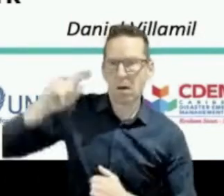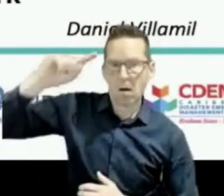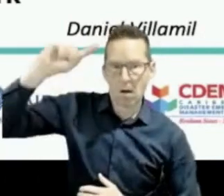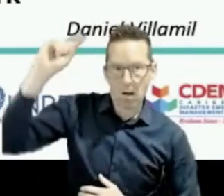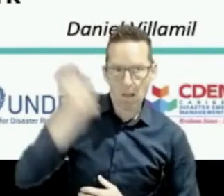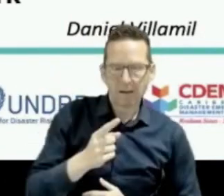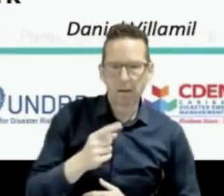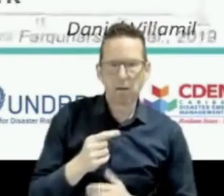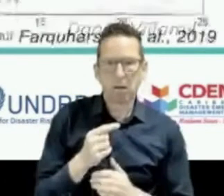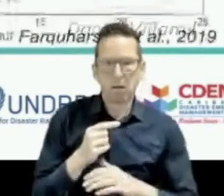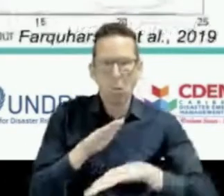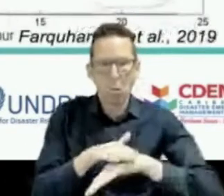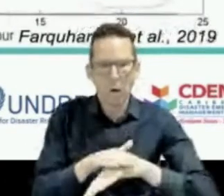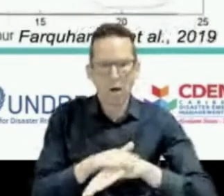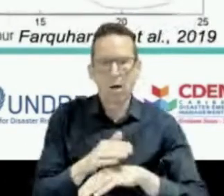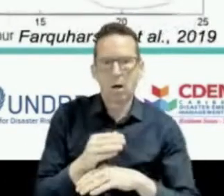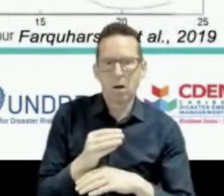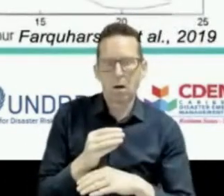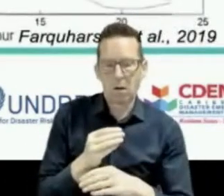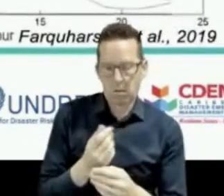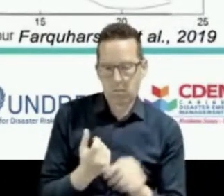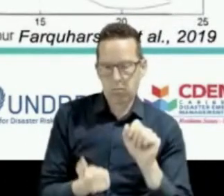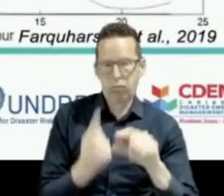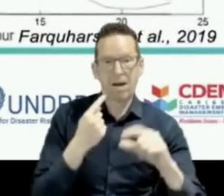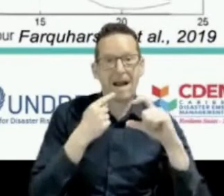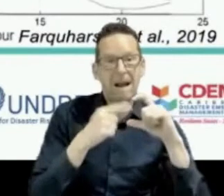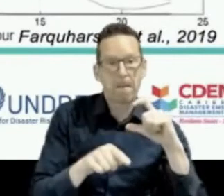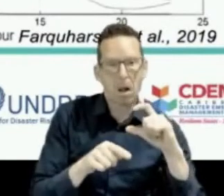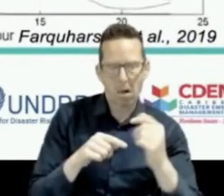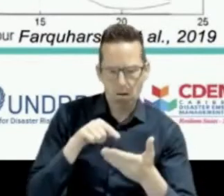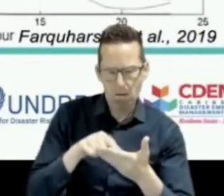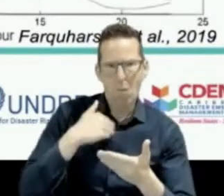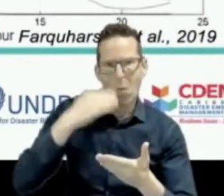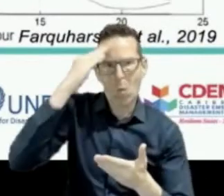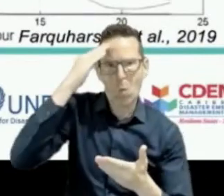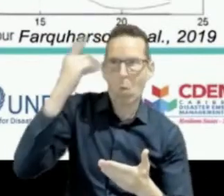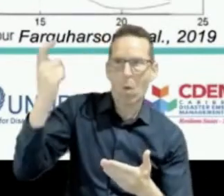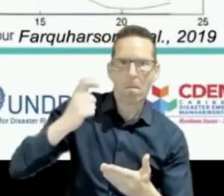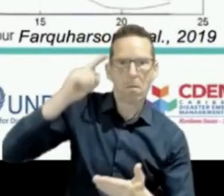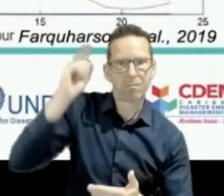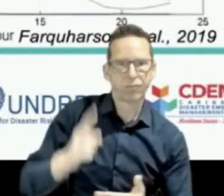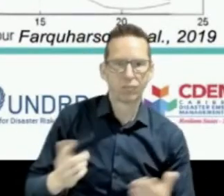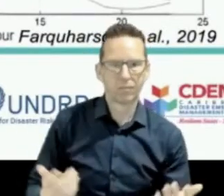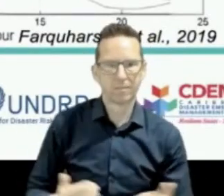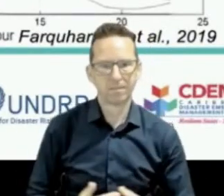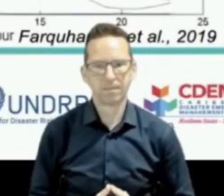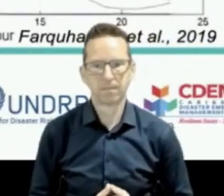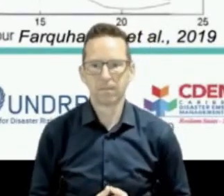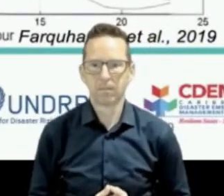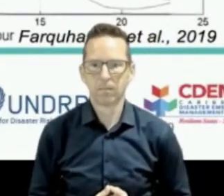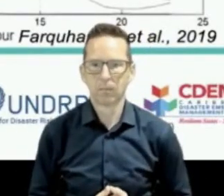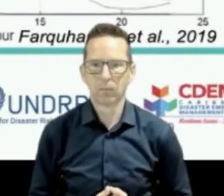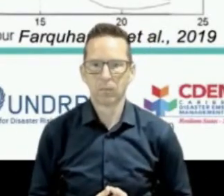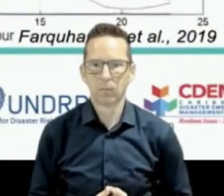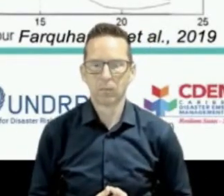cell phone and email. Where is the lightning? Where Where It's primarily along those areas with